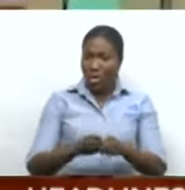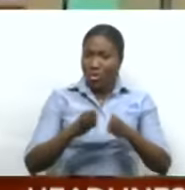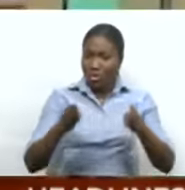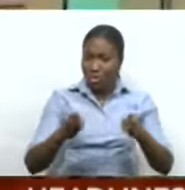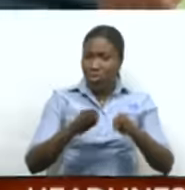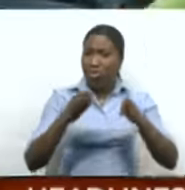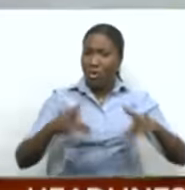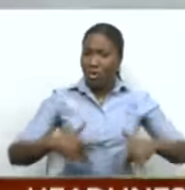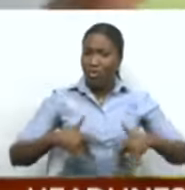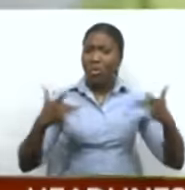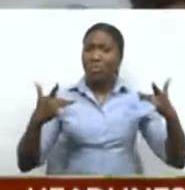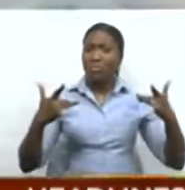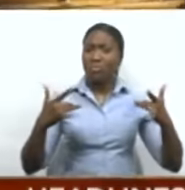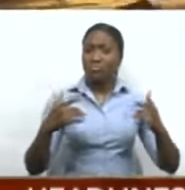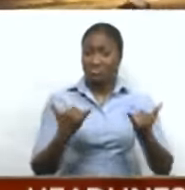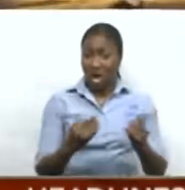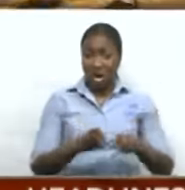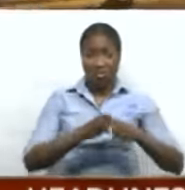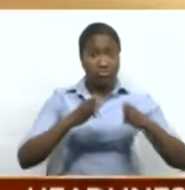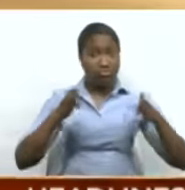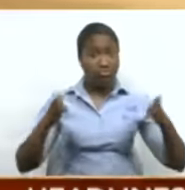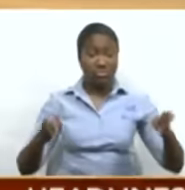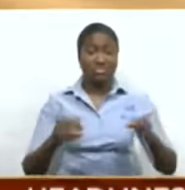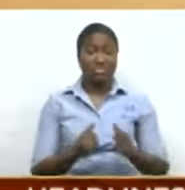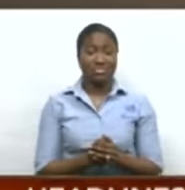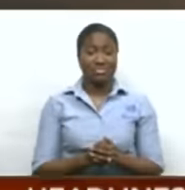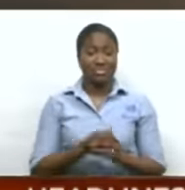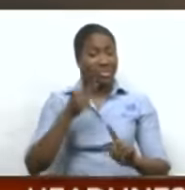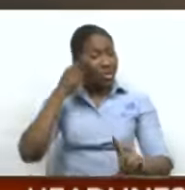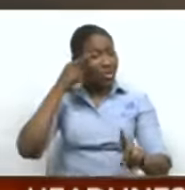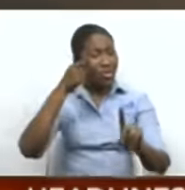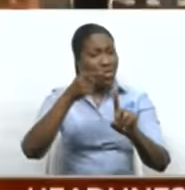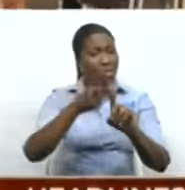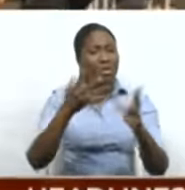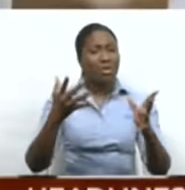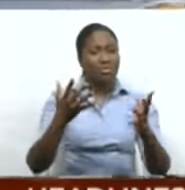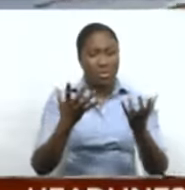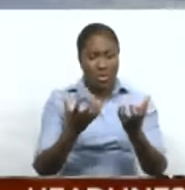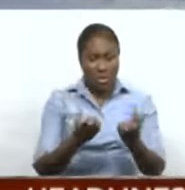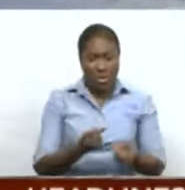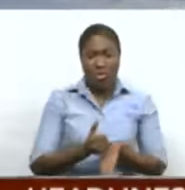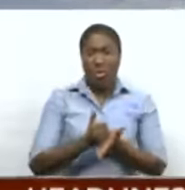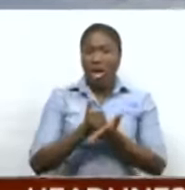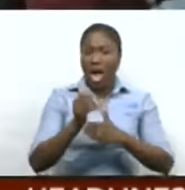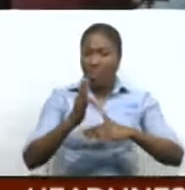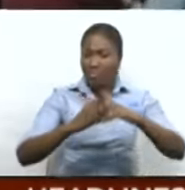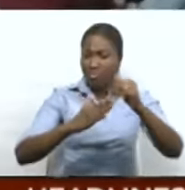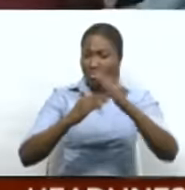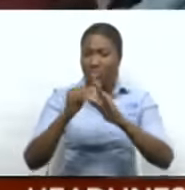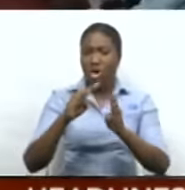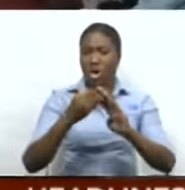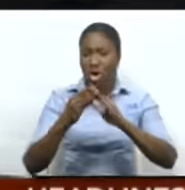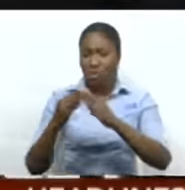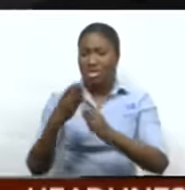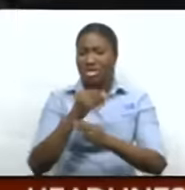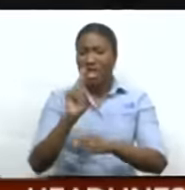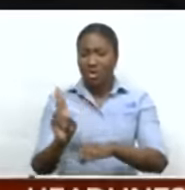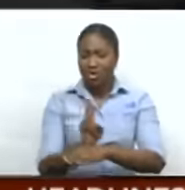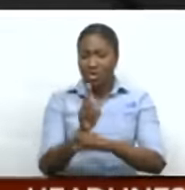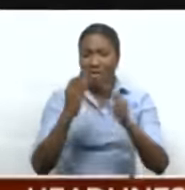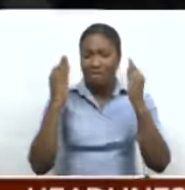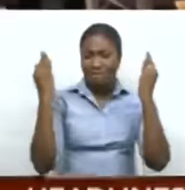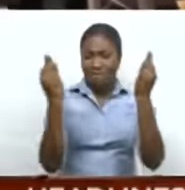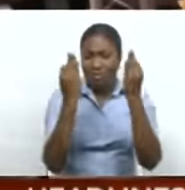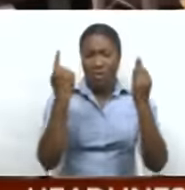biggest ever. Shoup said the main goal is to keep building the community and using the festival as a tool